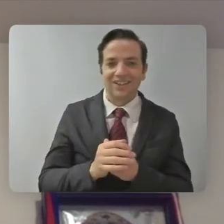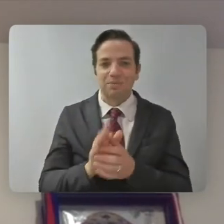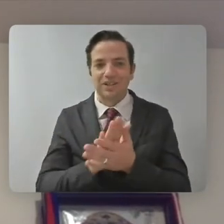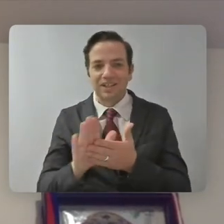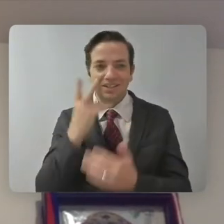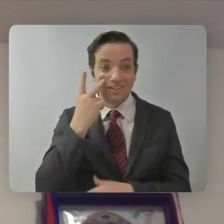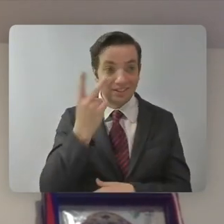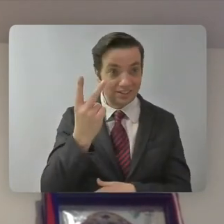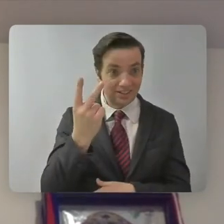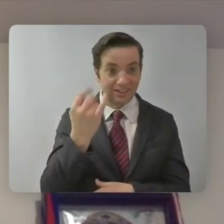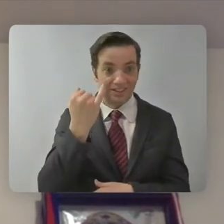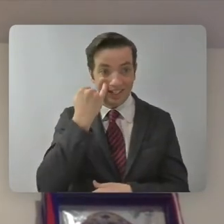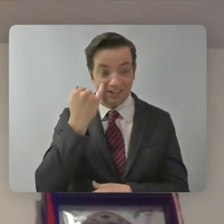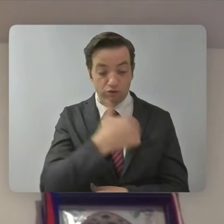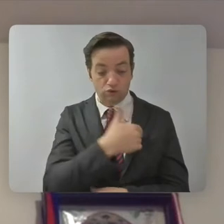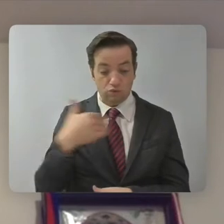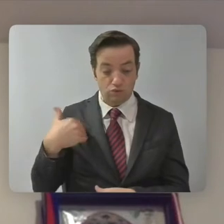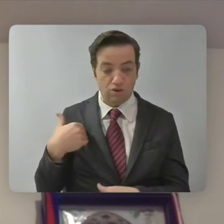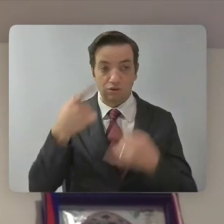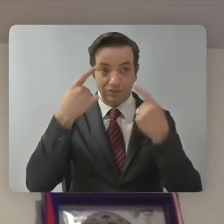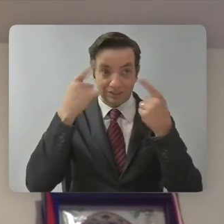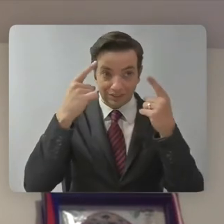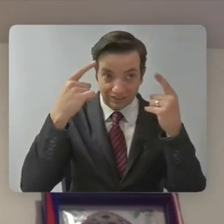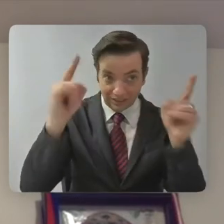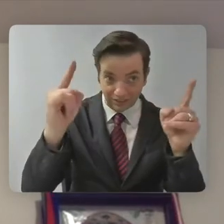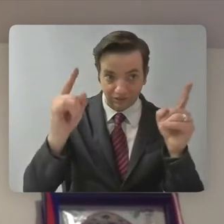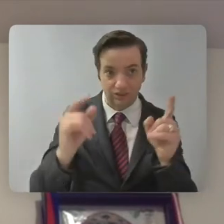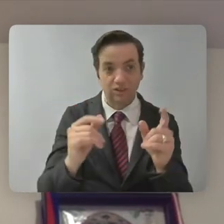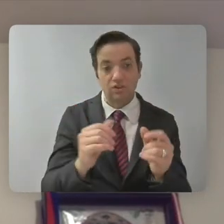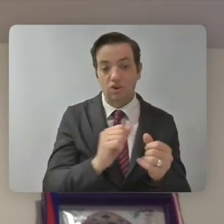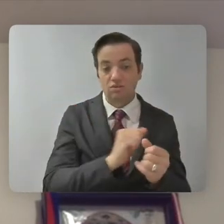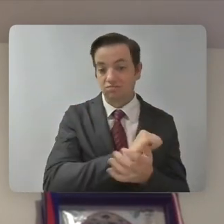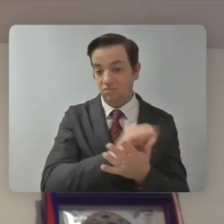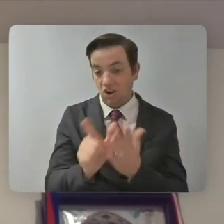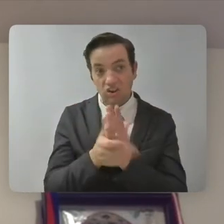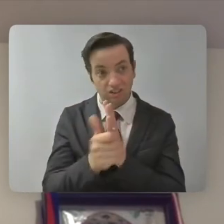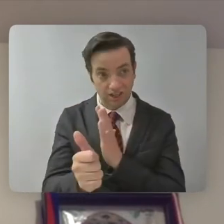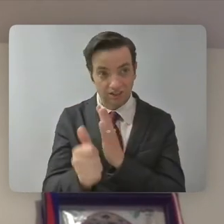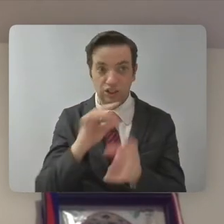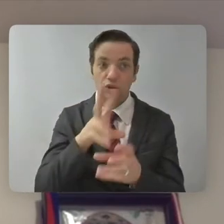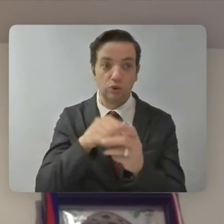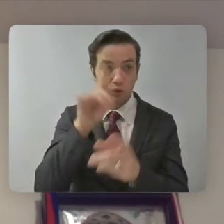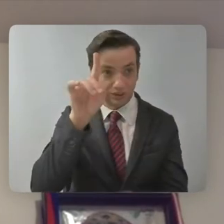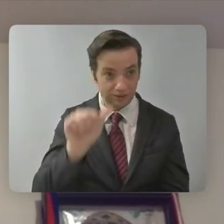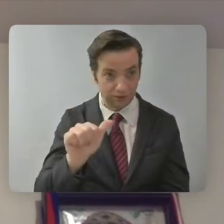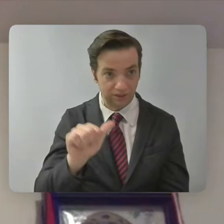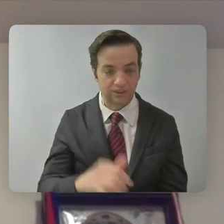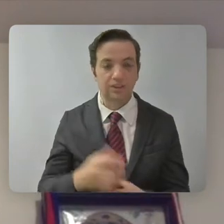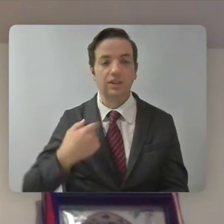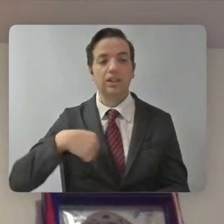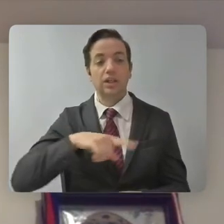a wider range of talent. Um, and when we did the accessibility audits, I think not, I don't think a lot of people